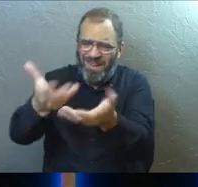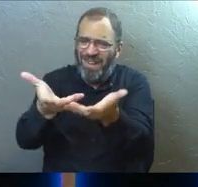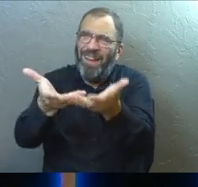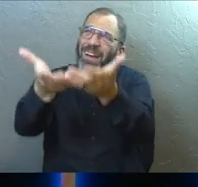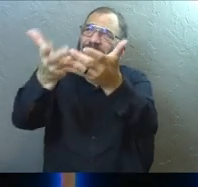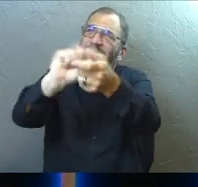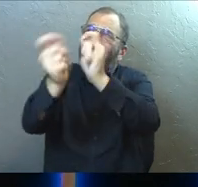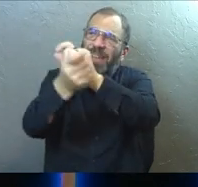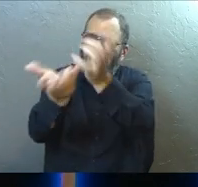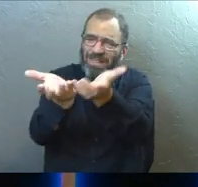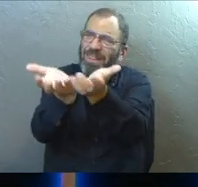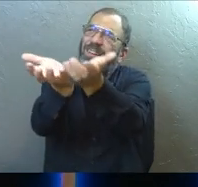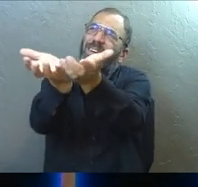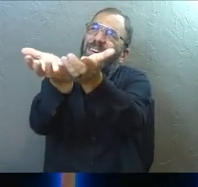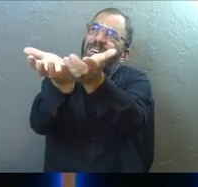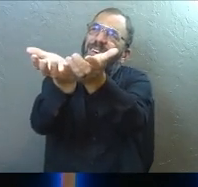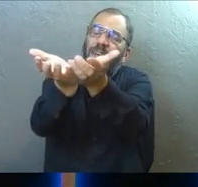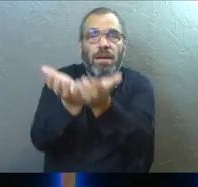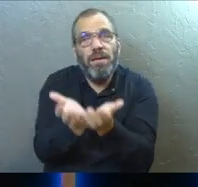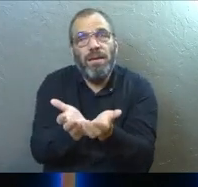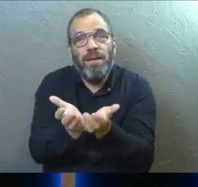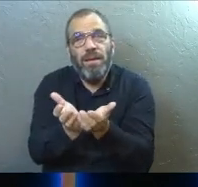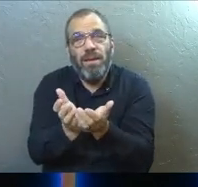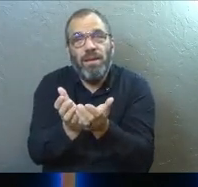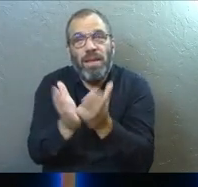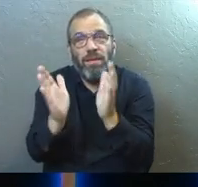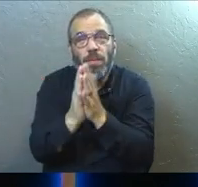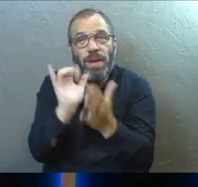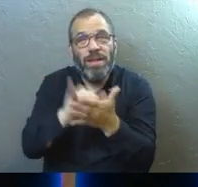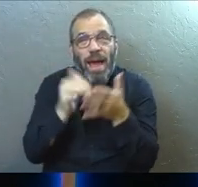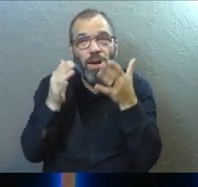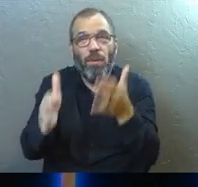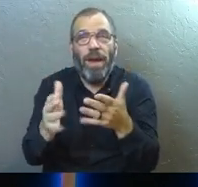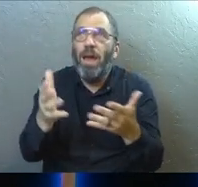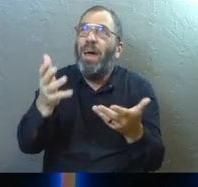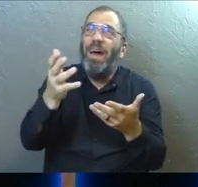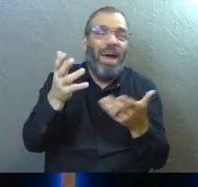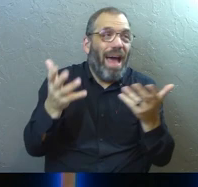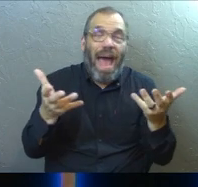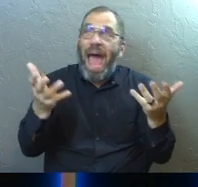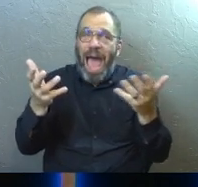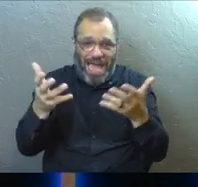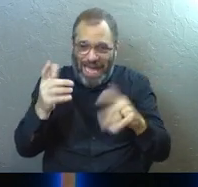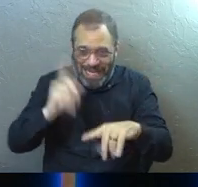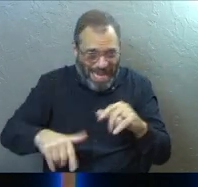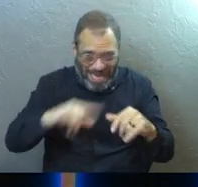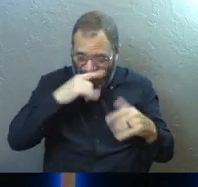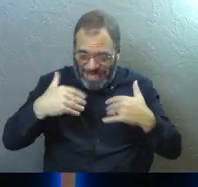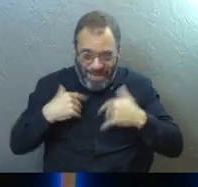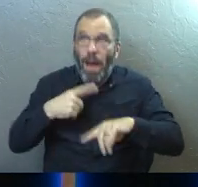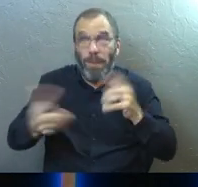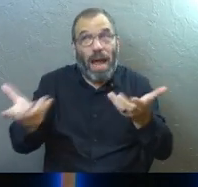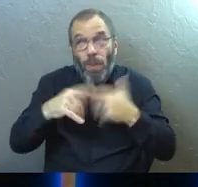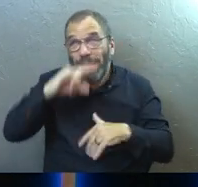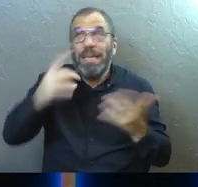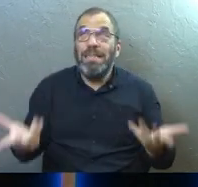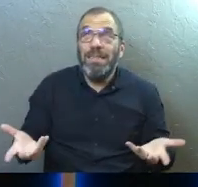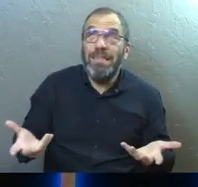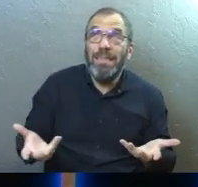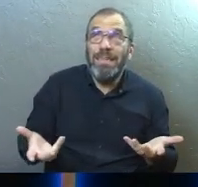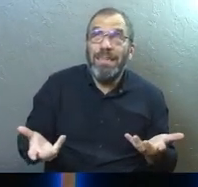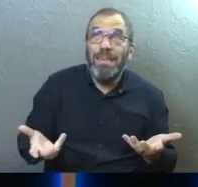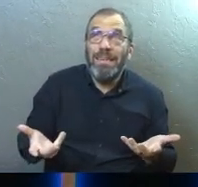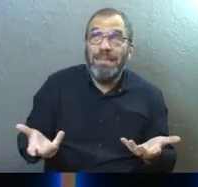God, I want you to change this. You ever go to God and pray like that? God, we can't have kids, but I would really like to have kids,